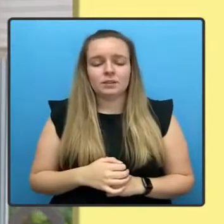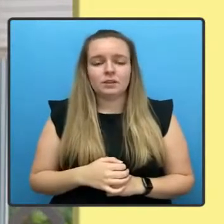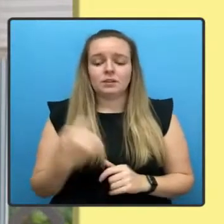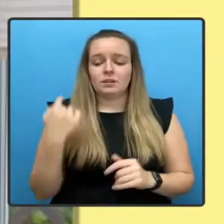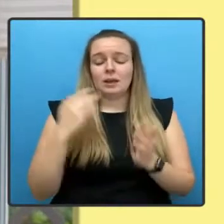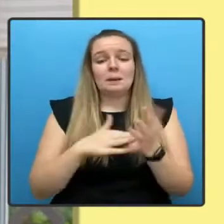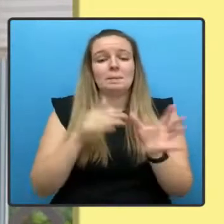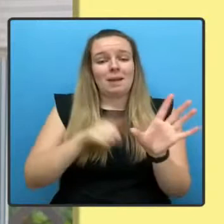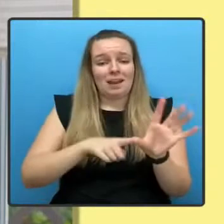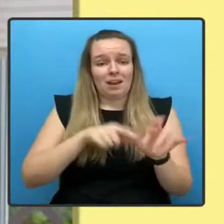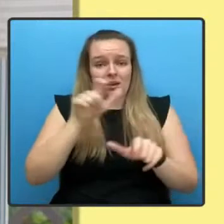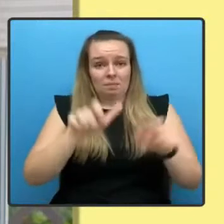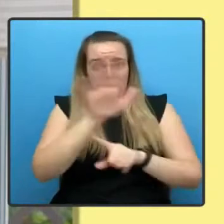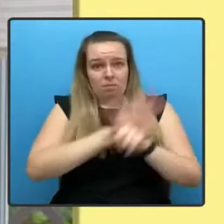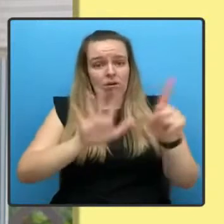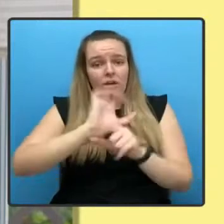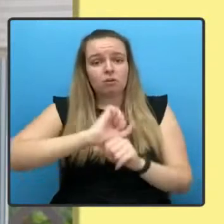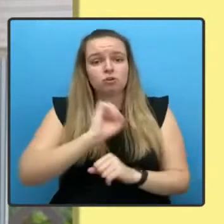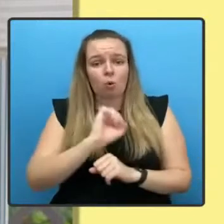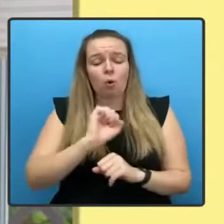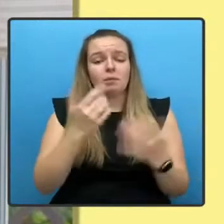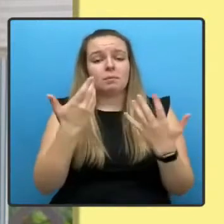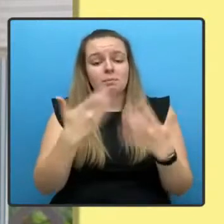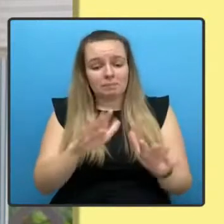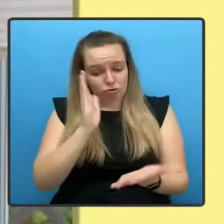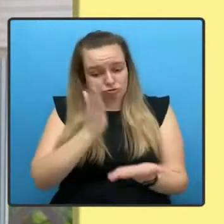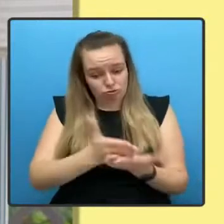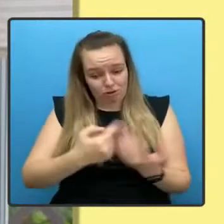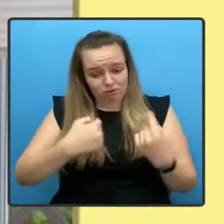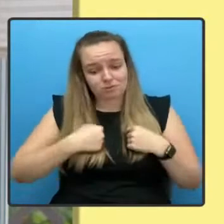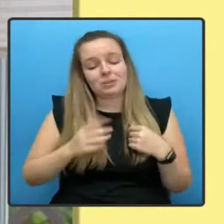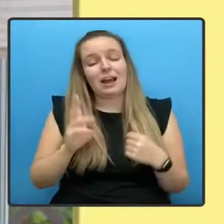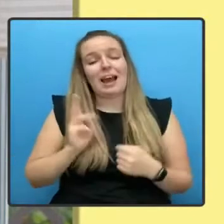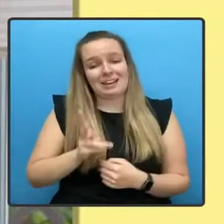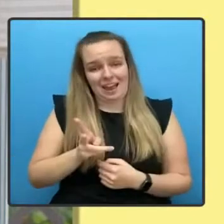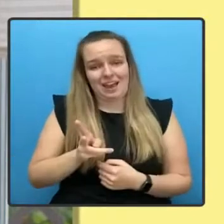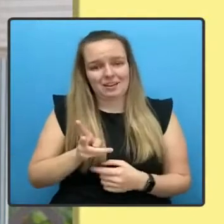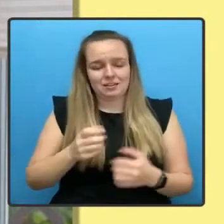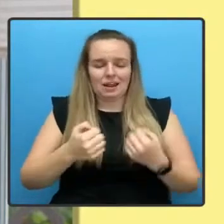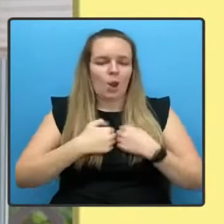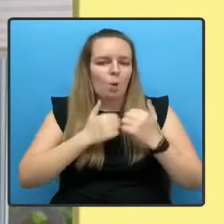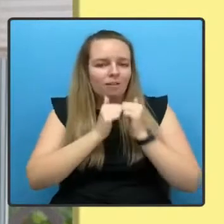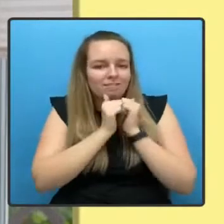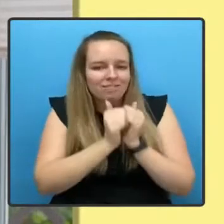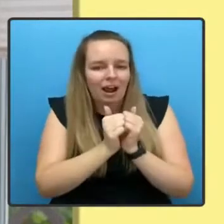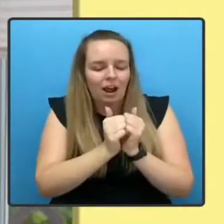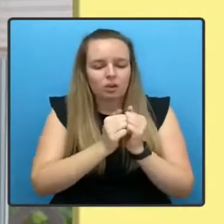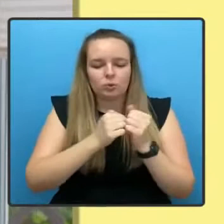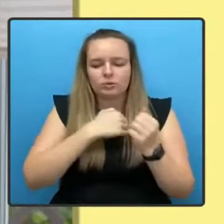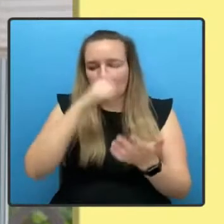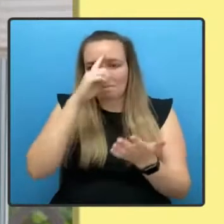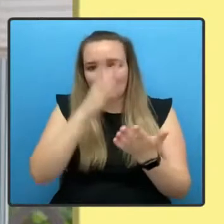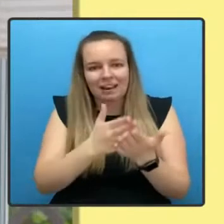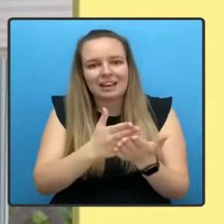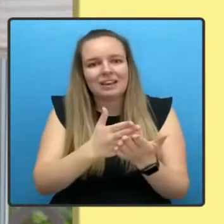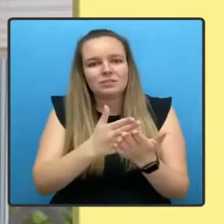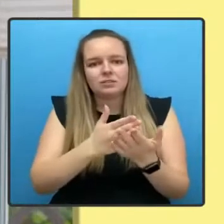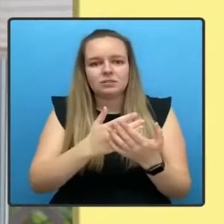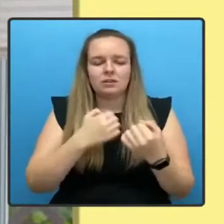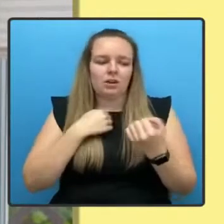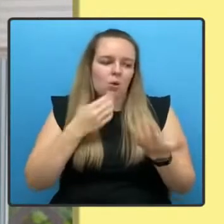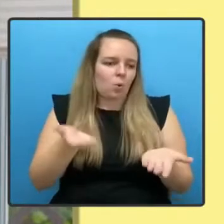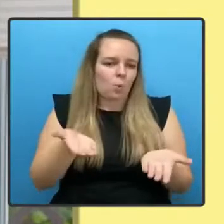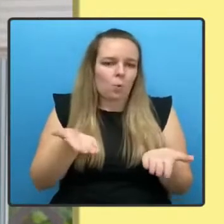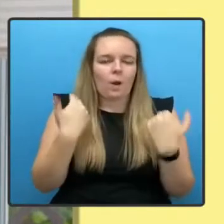place their trust in us again, in our values, our beliefs, in our welcoming vision of Scotland